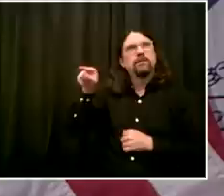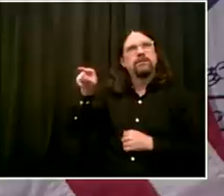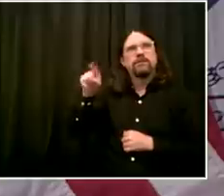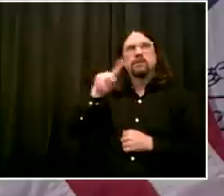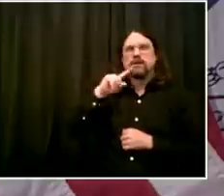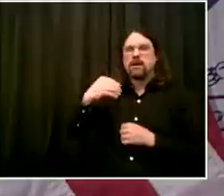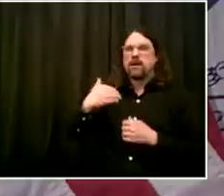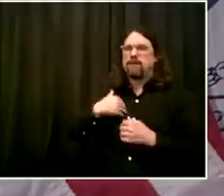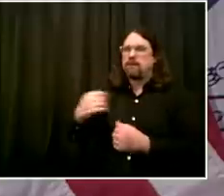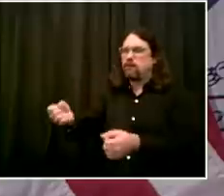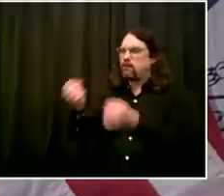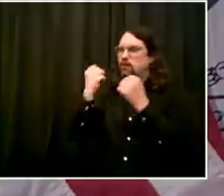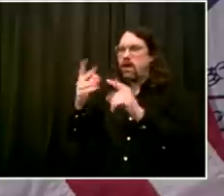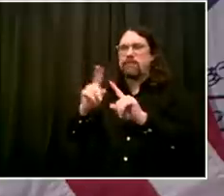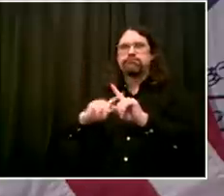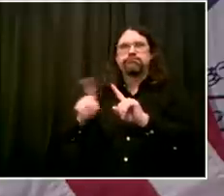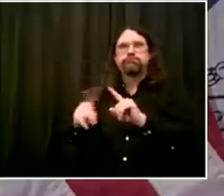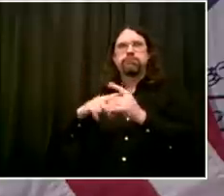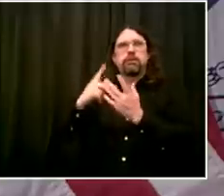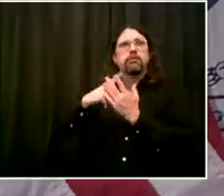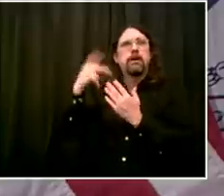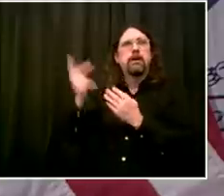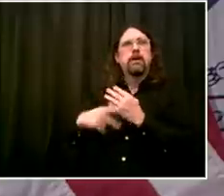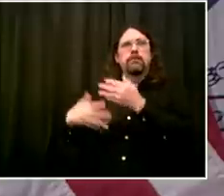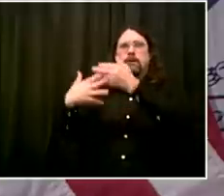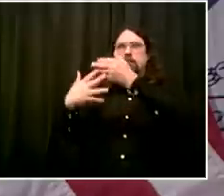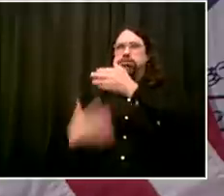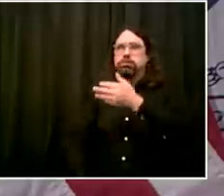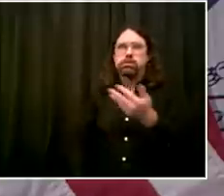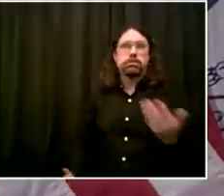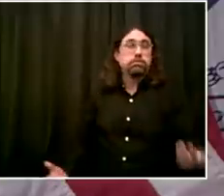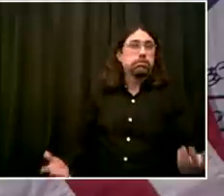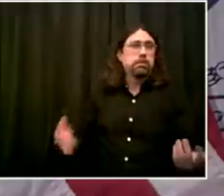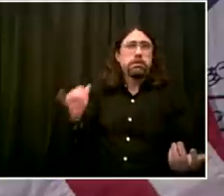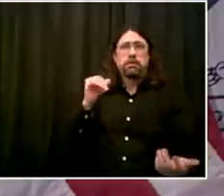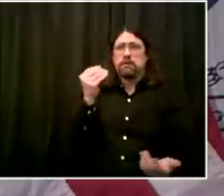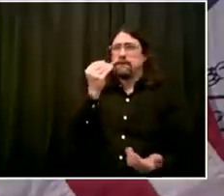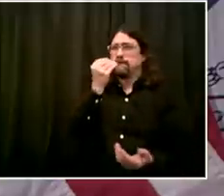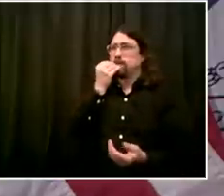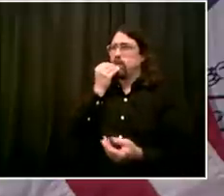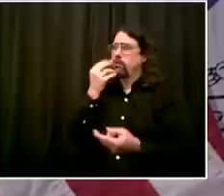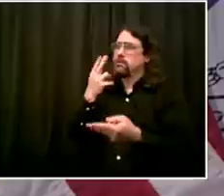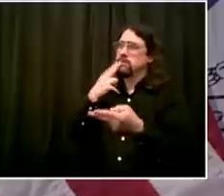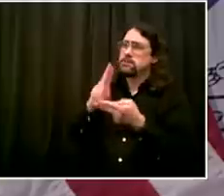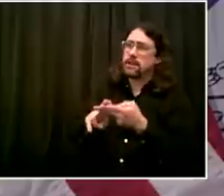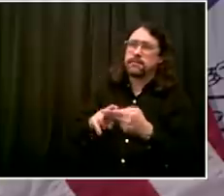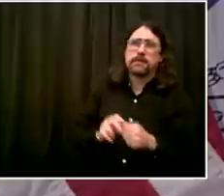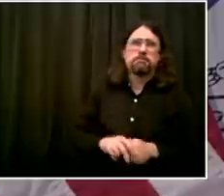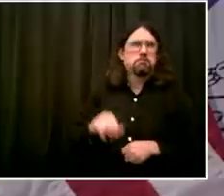And there's so many people hurting right now. We want to help everyone we can, and we want to do it to the maximum extent possible